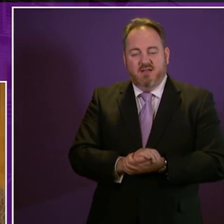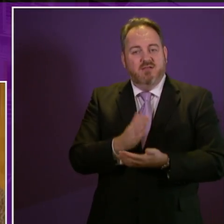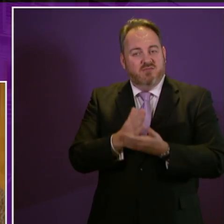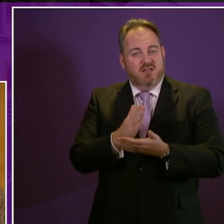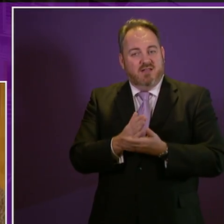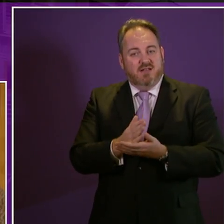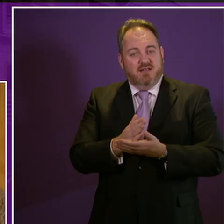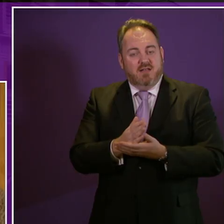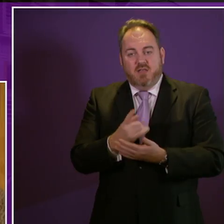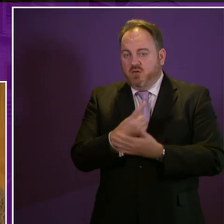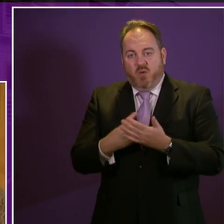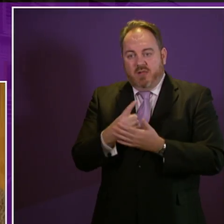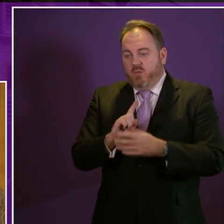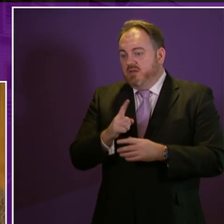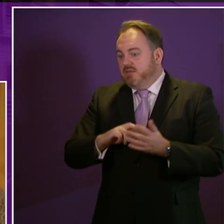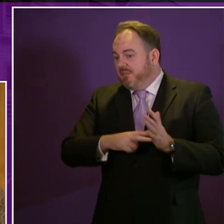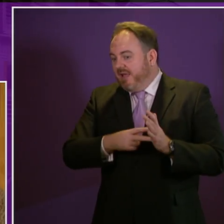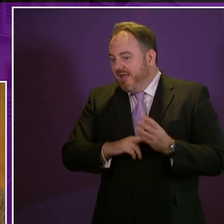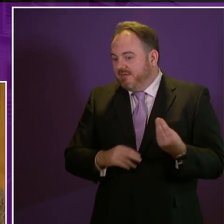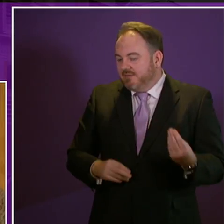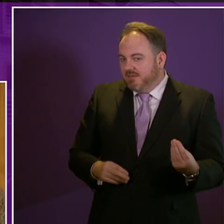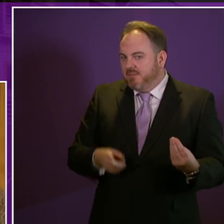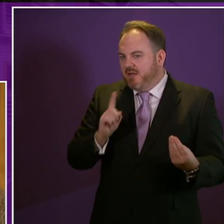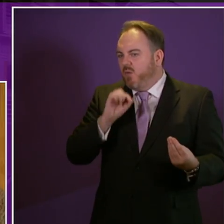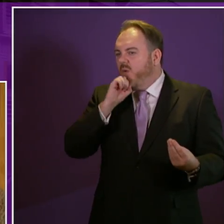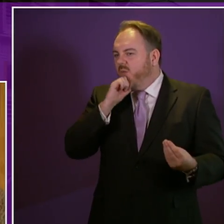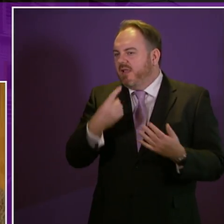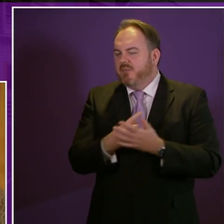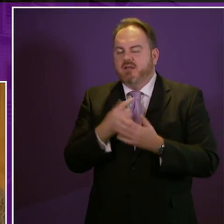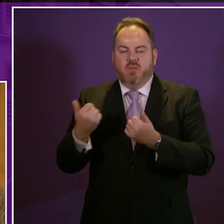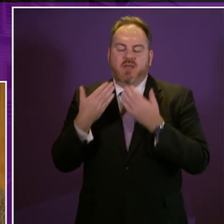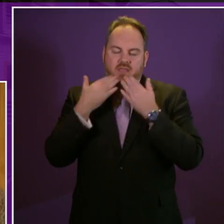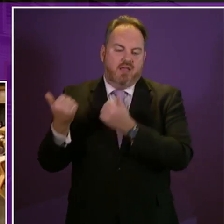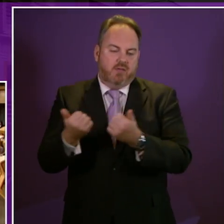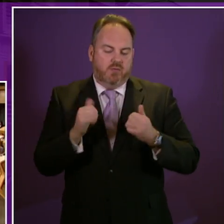not just what is off the cards but what is going to be on the table thank you